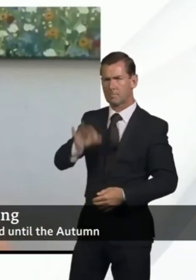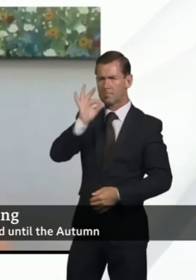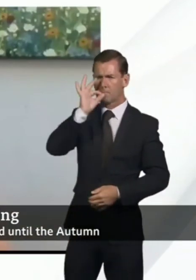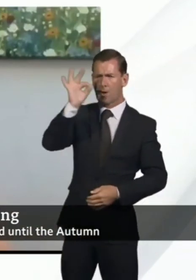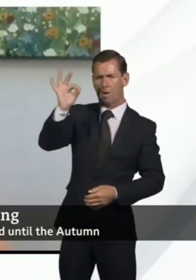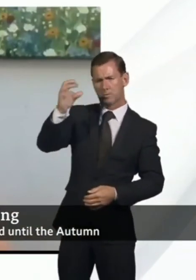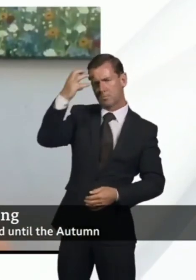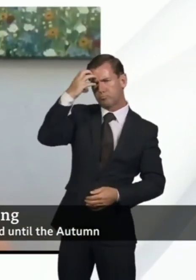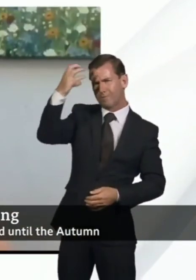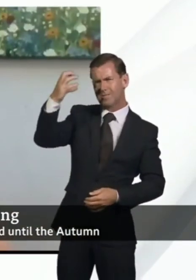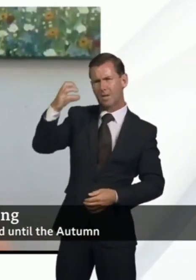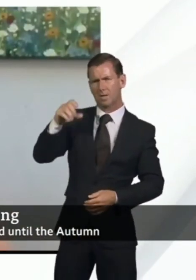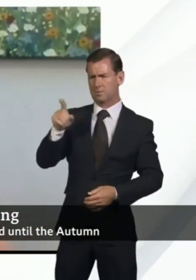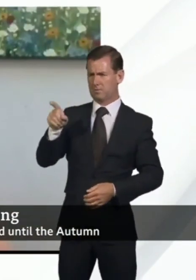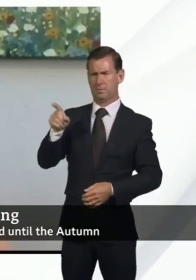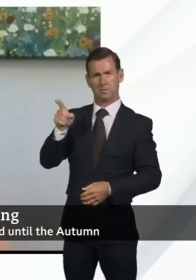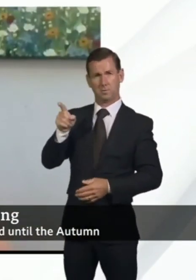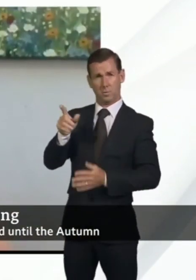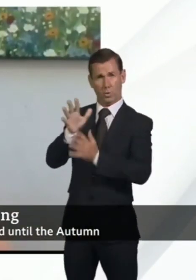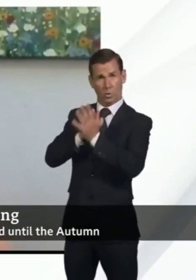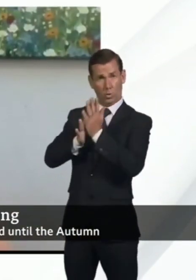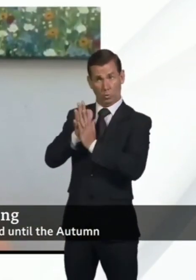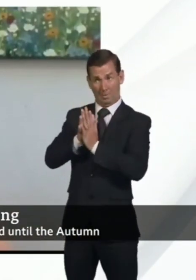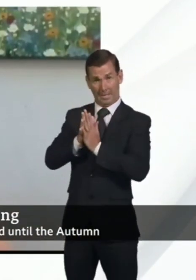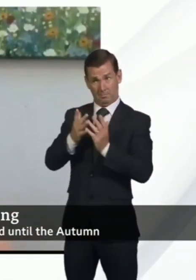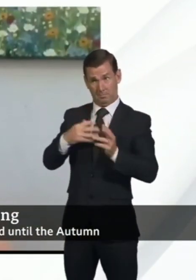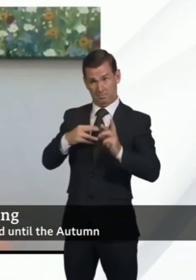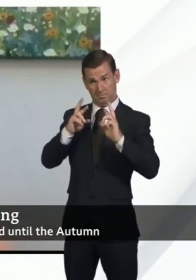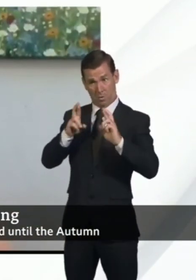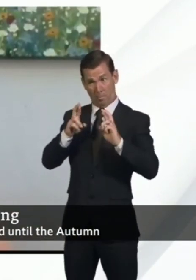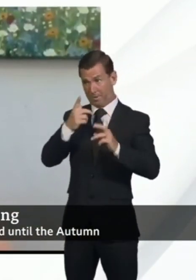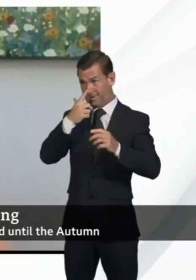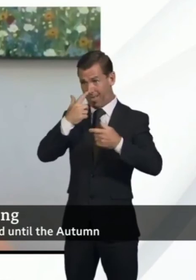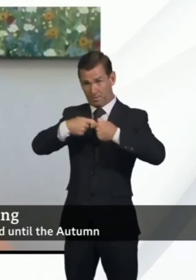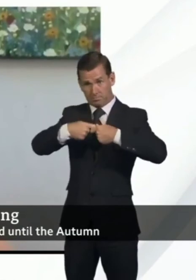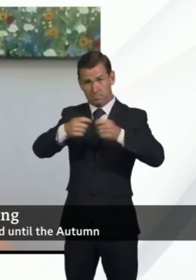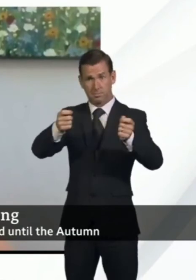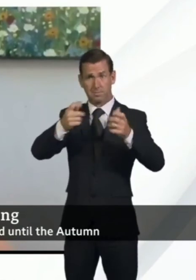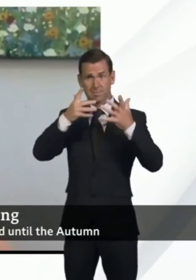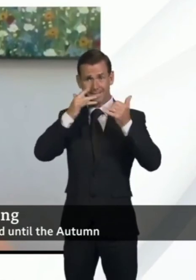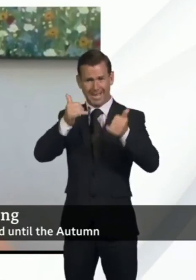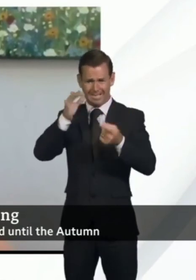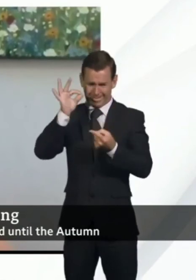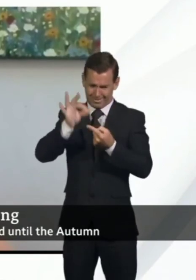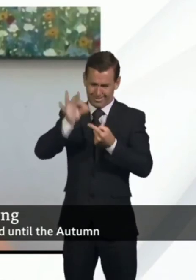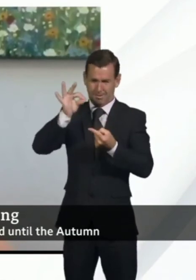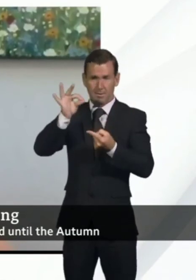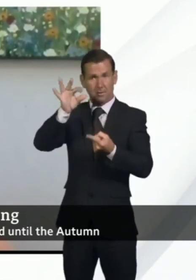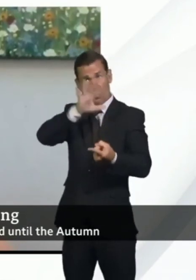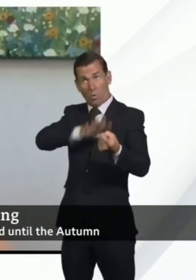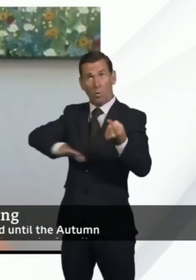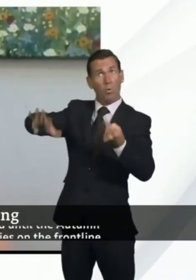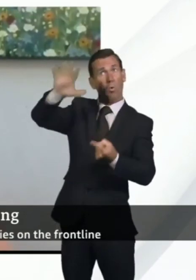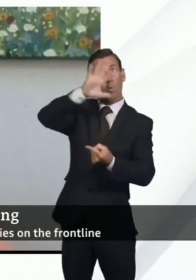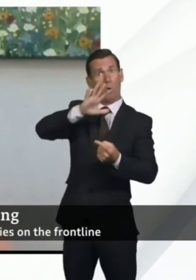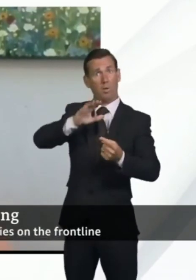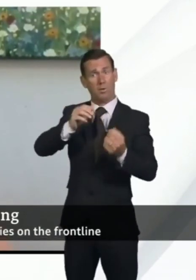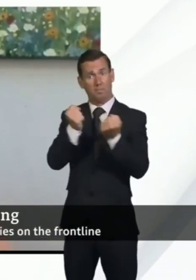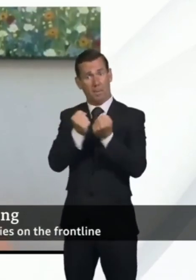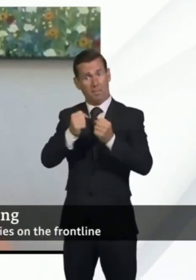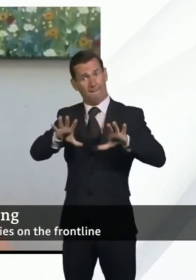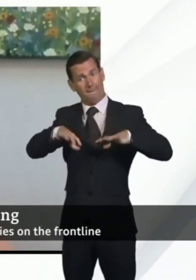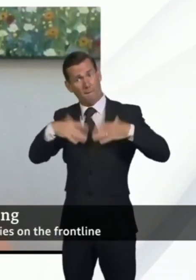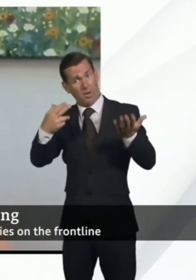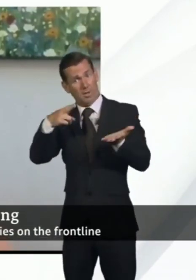does he mean by that that we can hope that everybody in the country will get access to an antibody test via the NHS for free